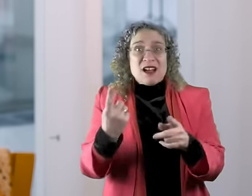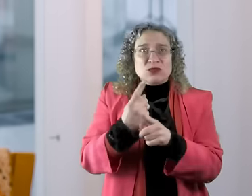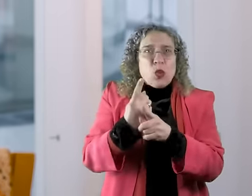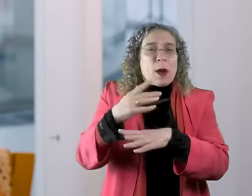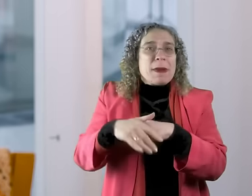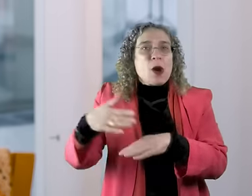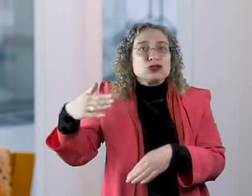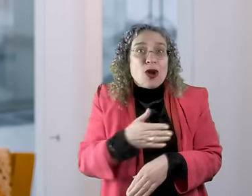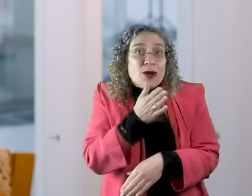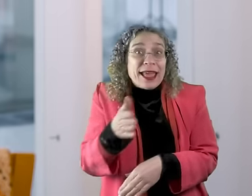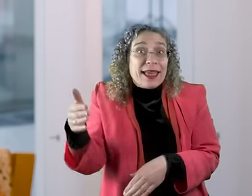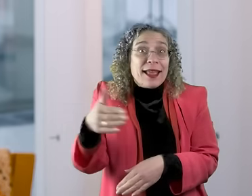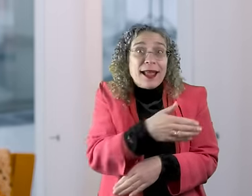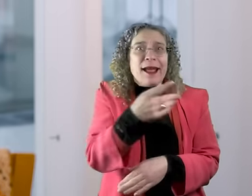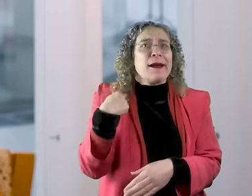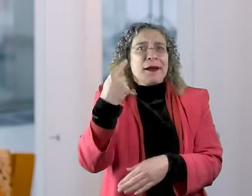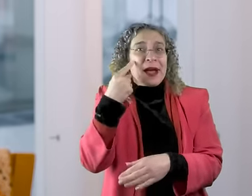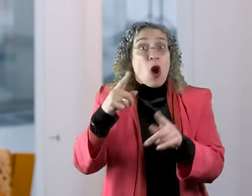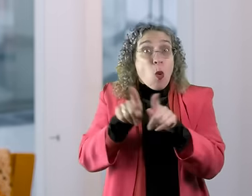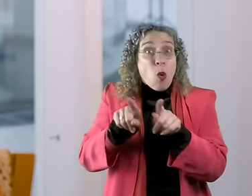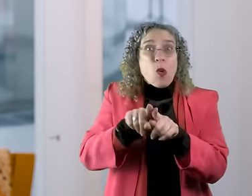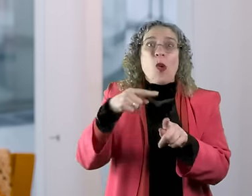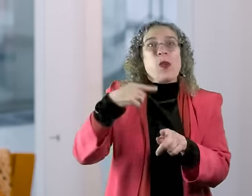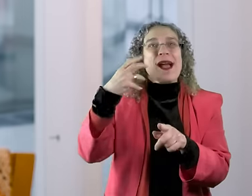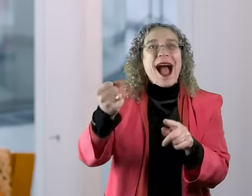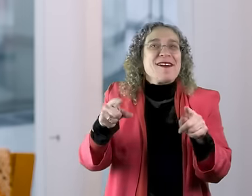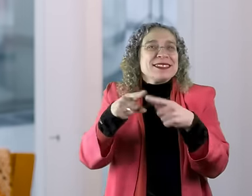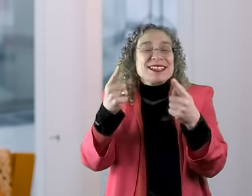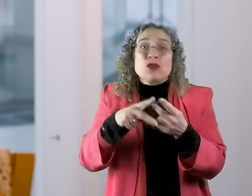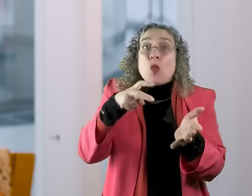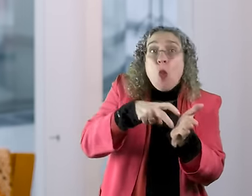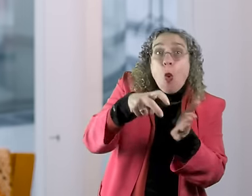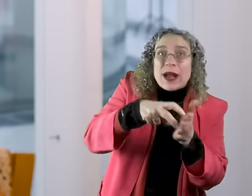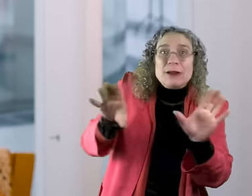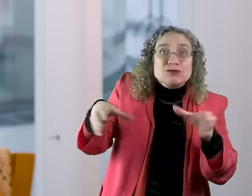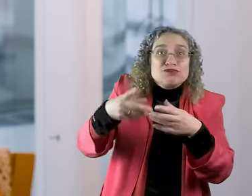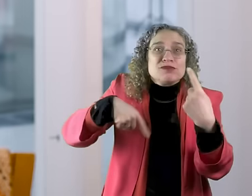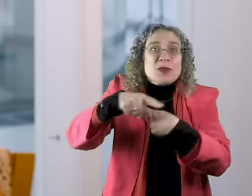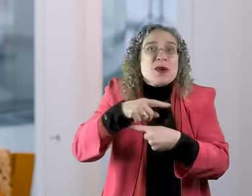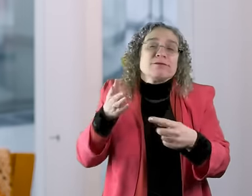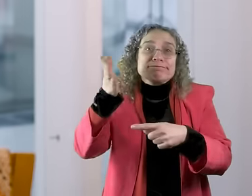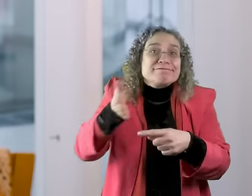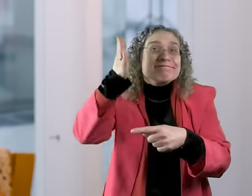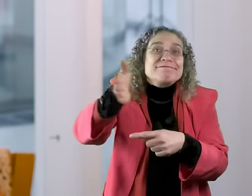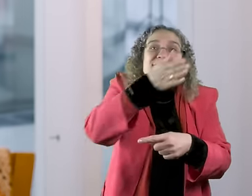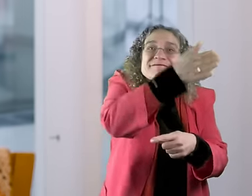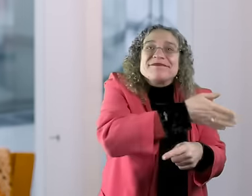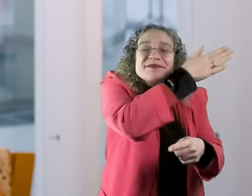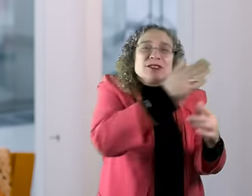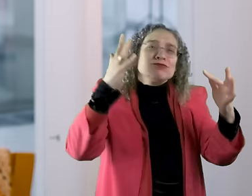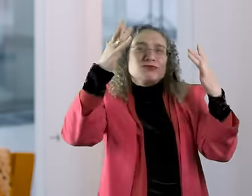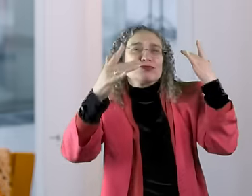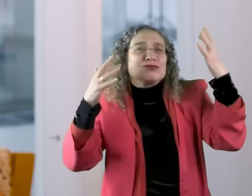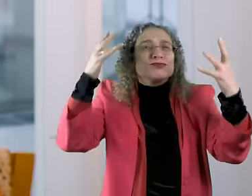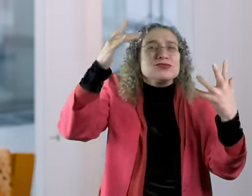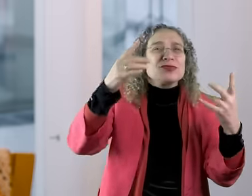together on journeys, using some of the contemplative walking meditations that we have created as a community each Saturday morning.